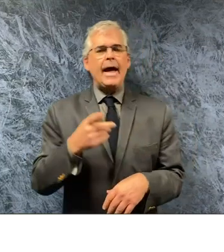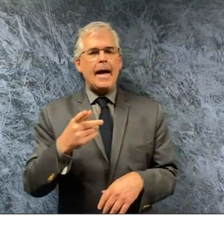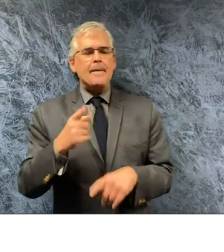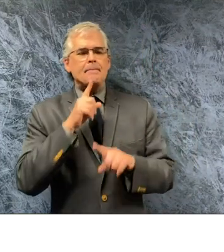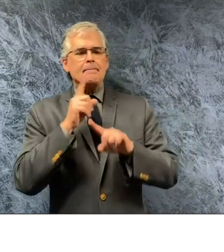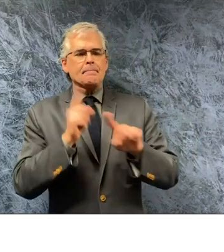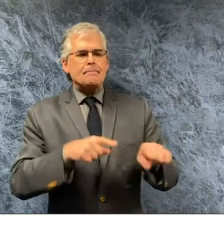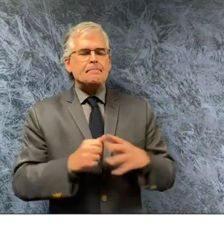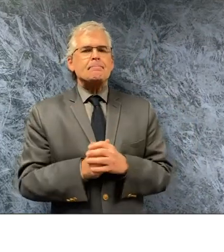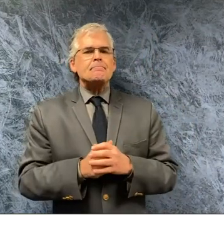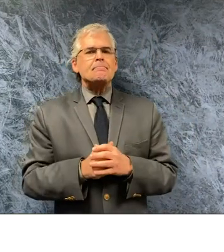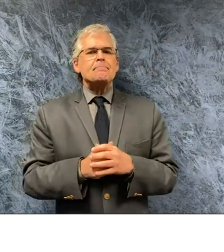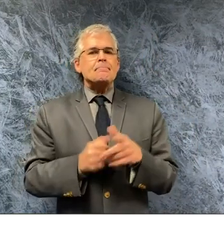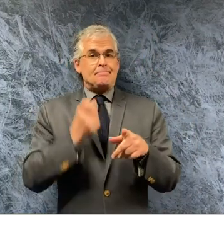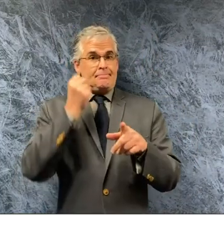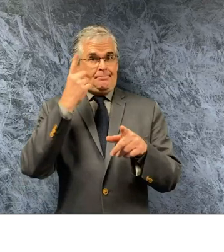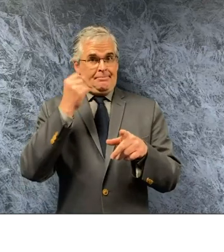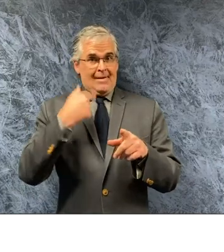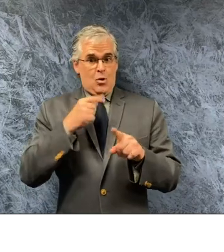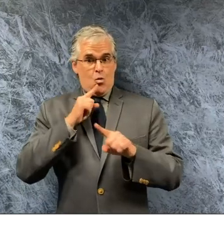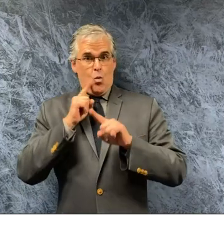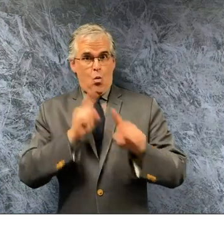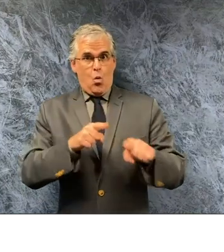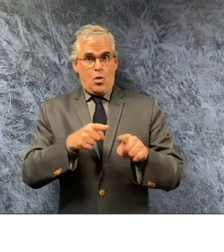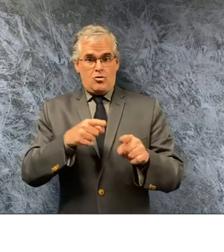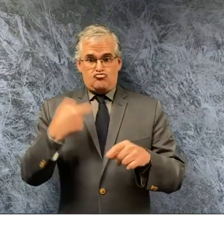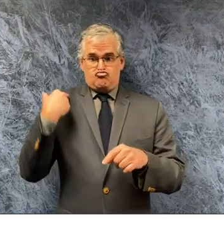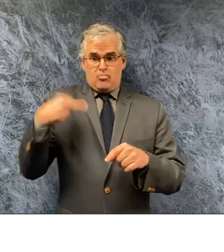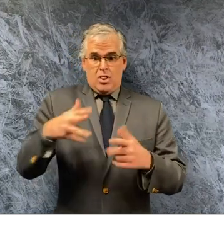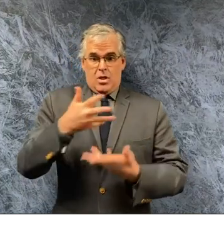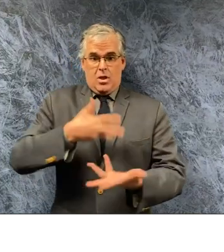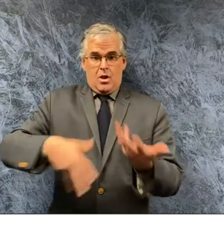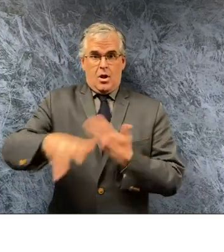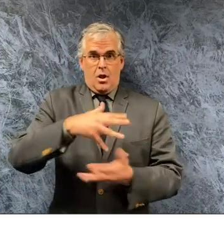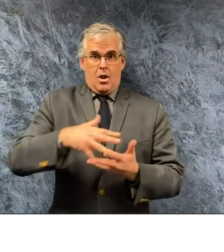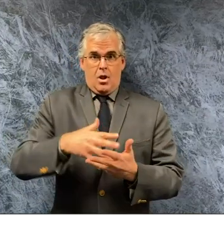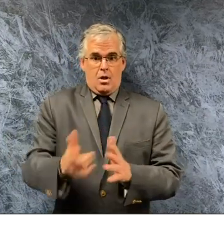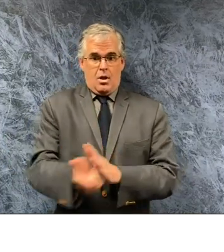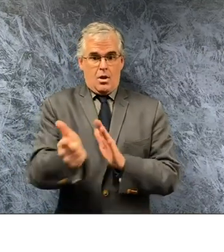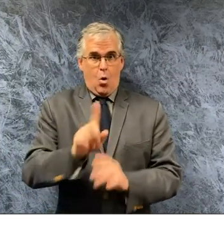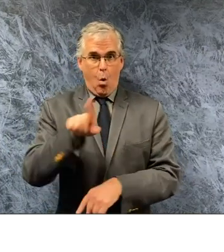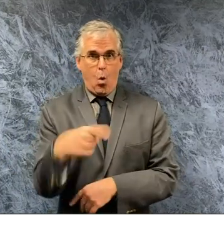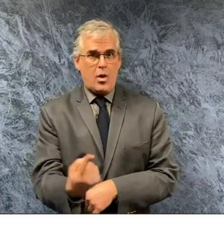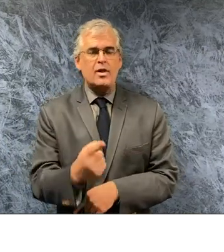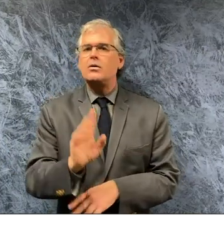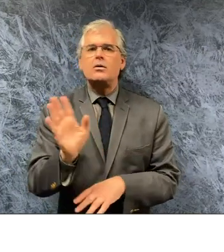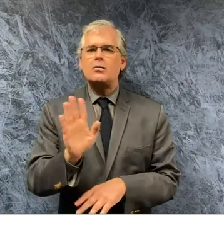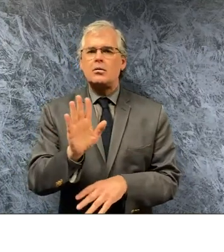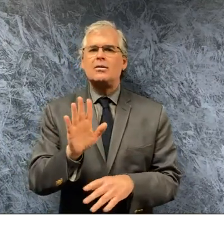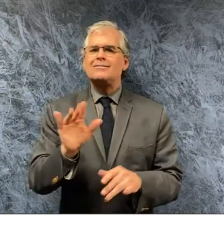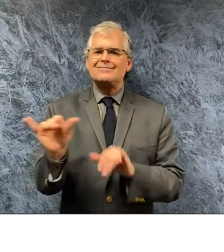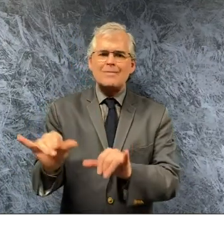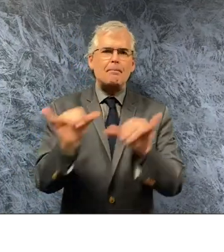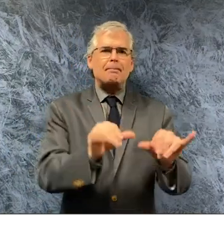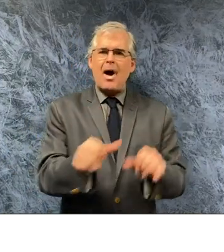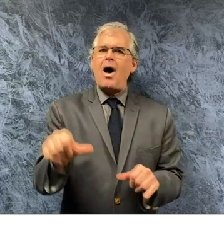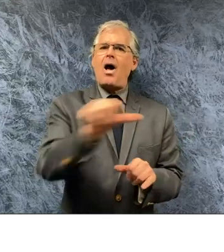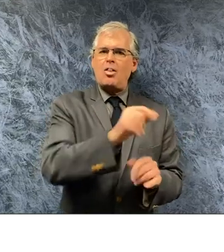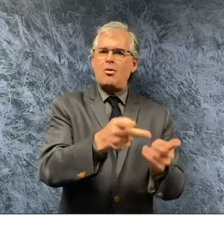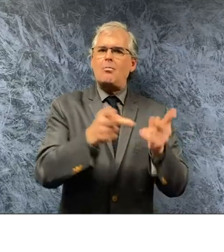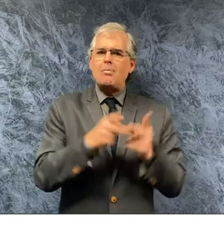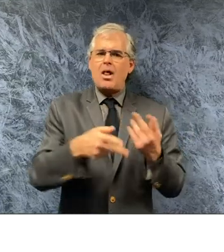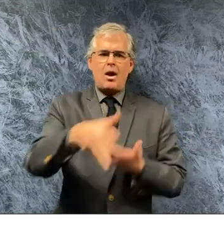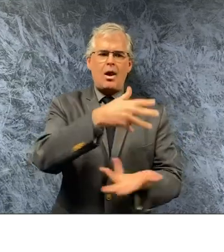of worship solely it's a guideline for all gatherings of 10 or more and those individuals my understanding are subject to civil and criminal penalties